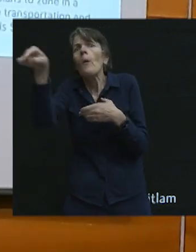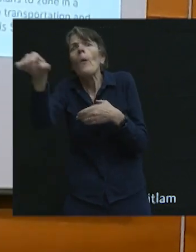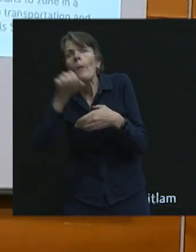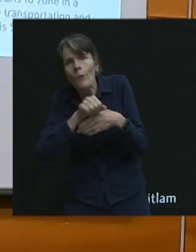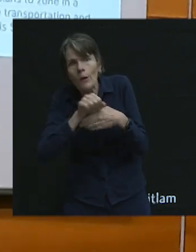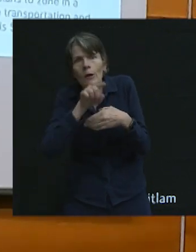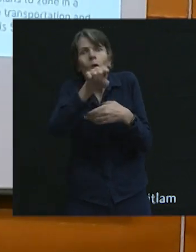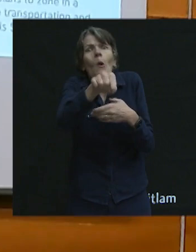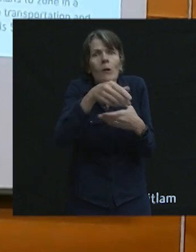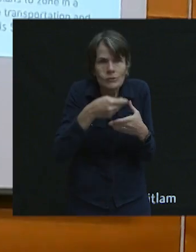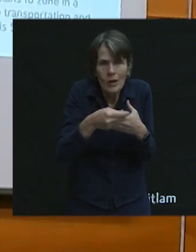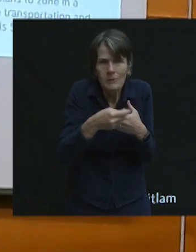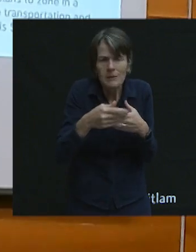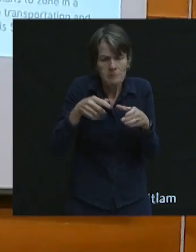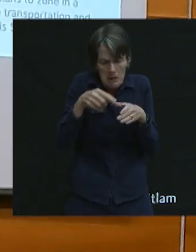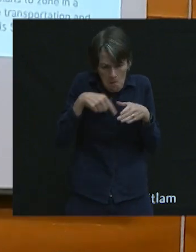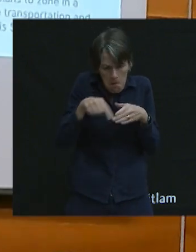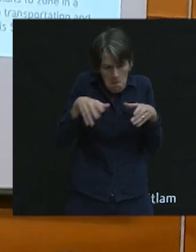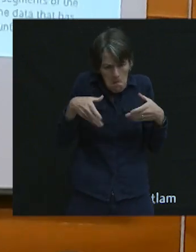Yeah? Okay. Okay.